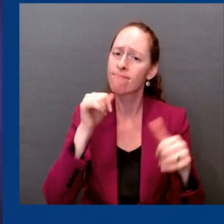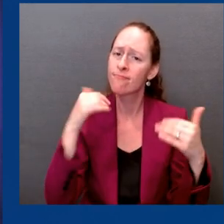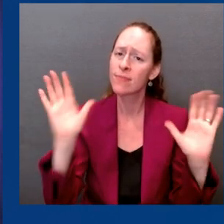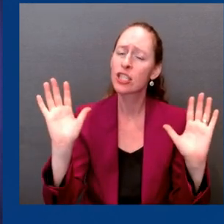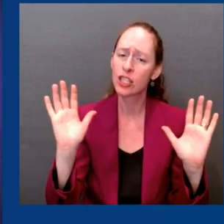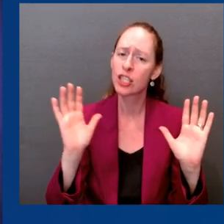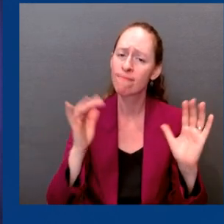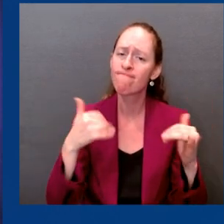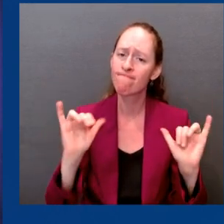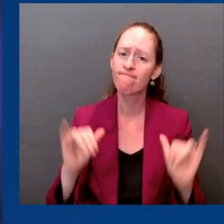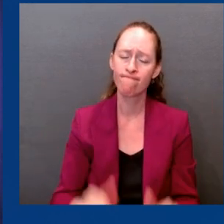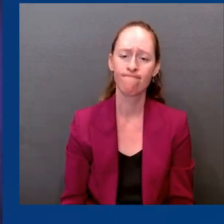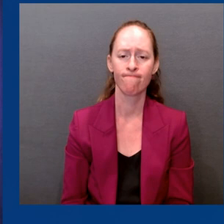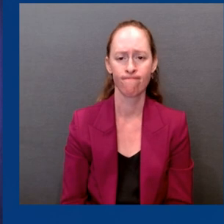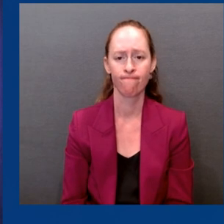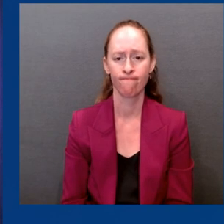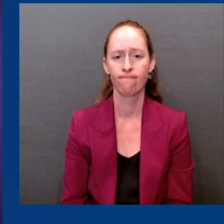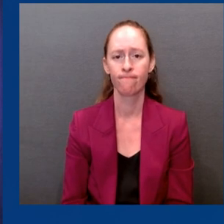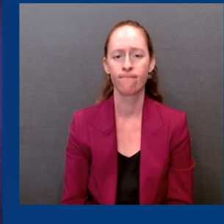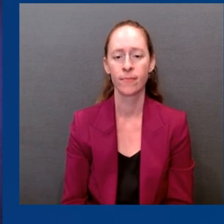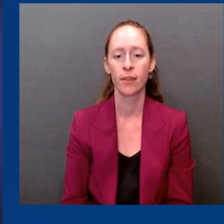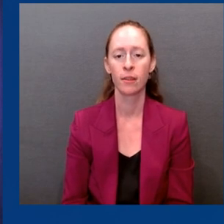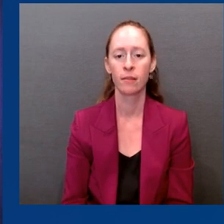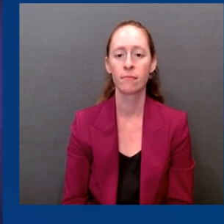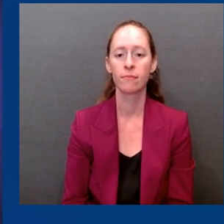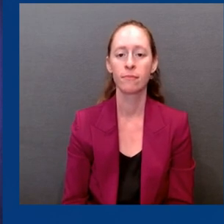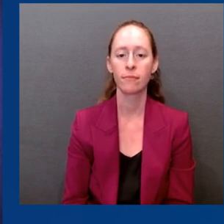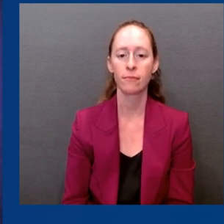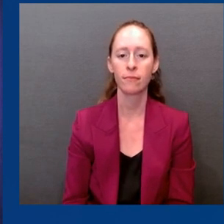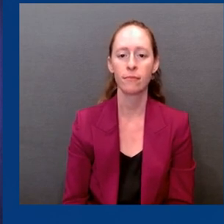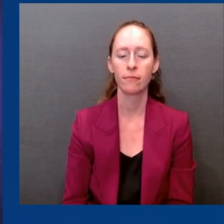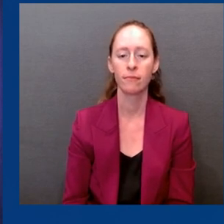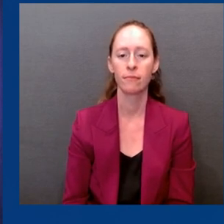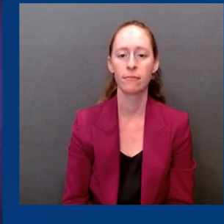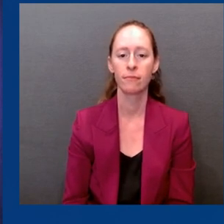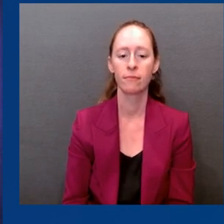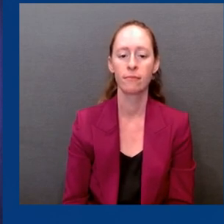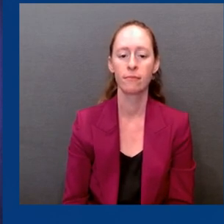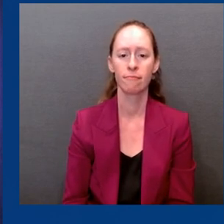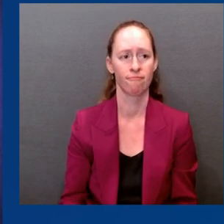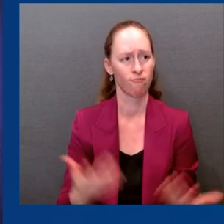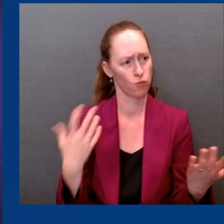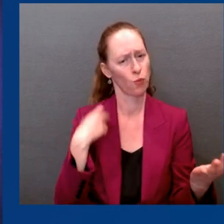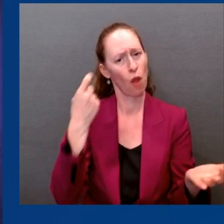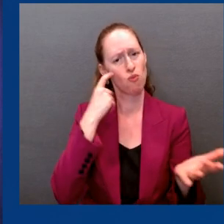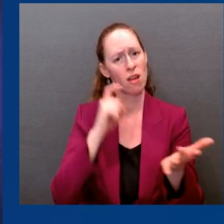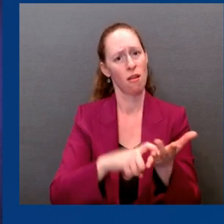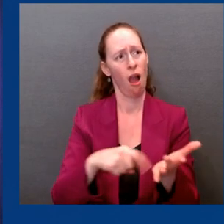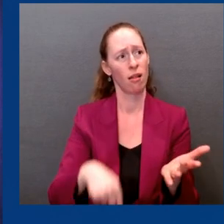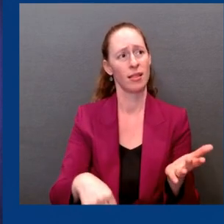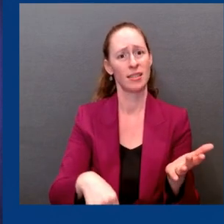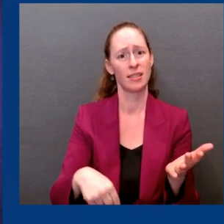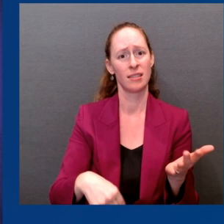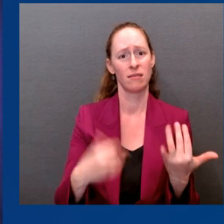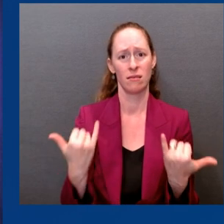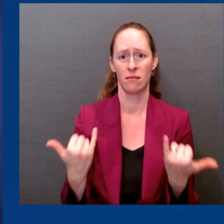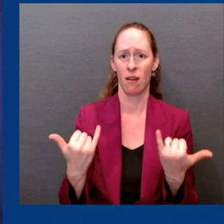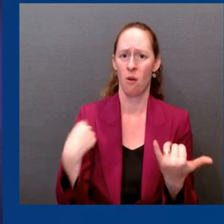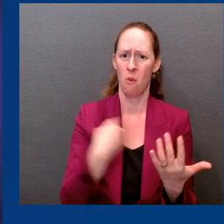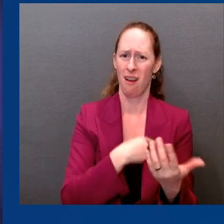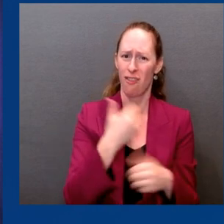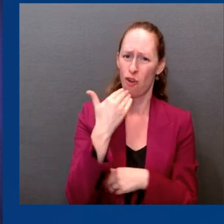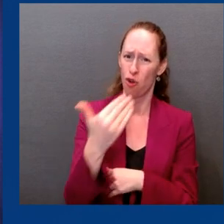we are at a point where, in most instances, we can prevent serious illness and death. We can keep businesses and schools